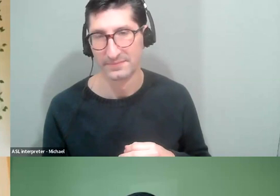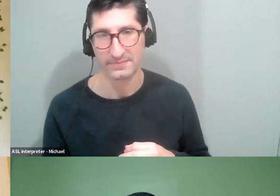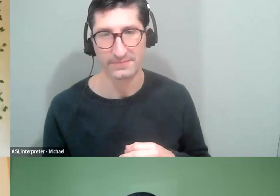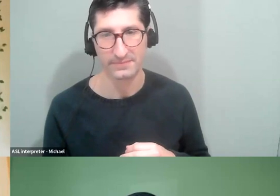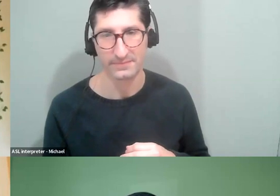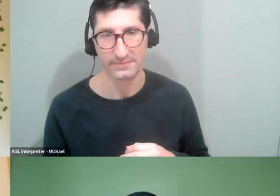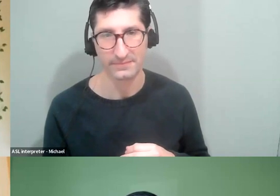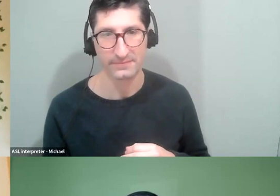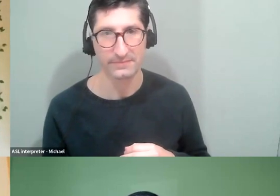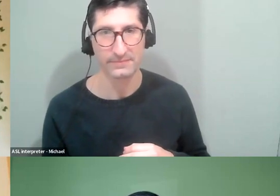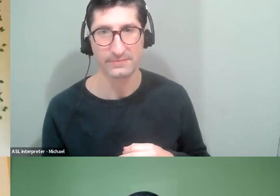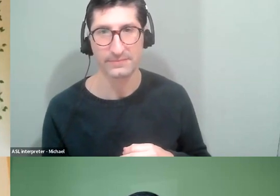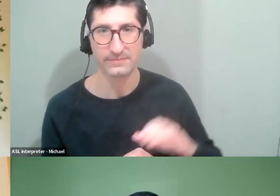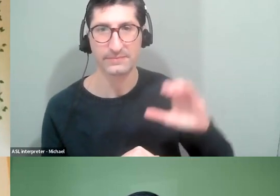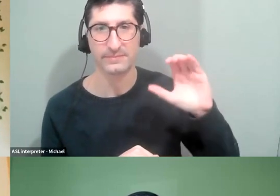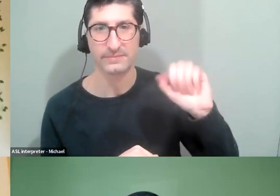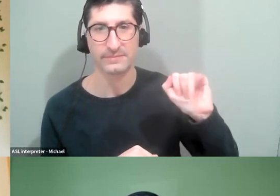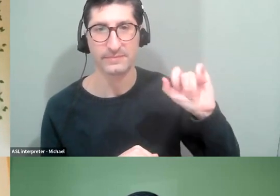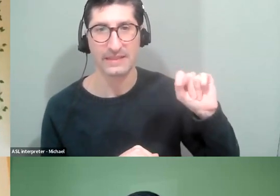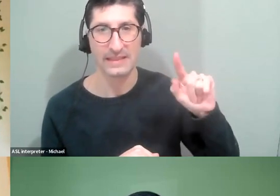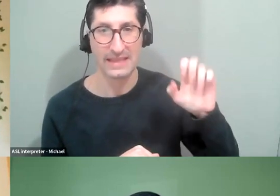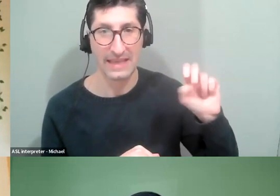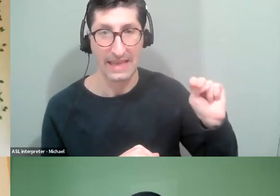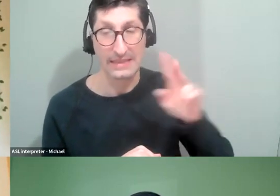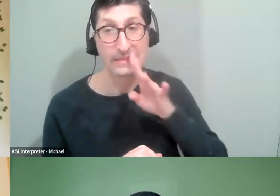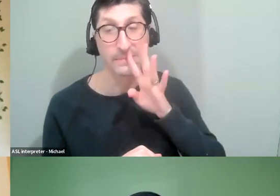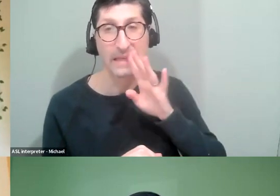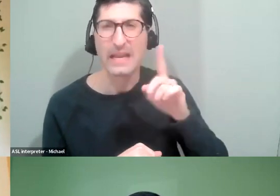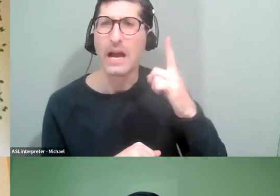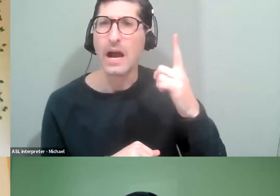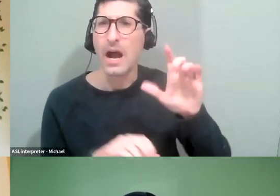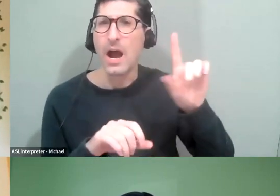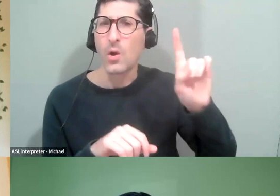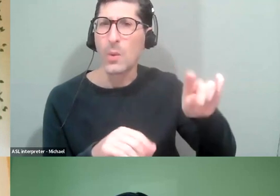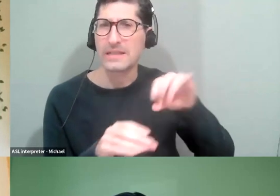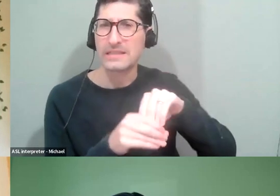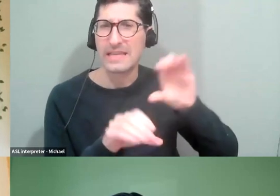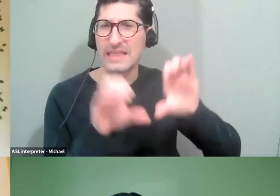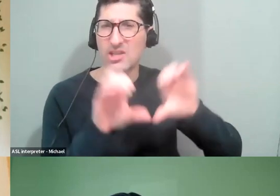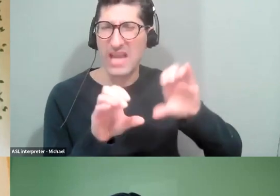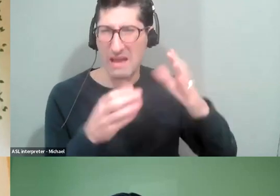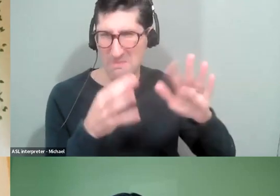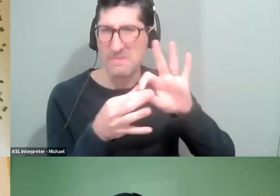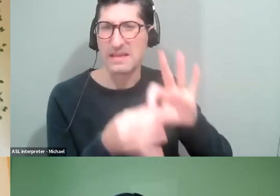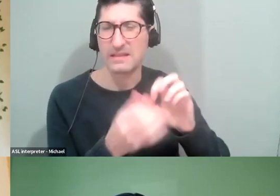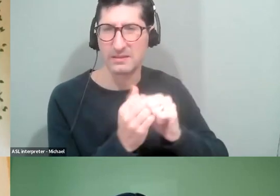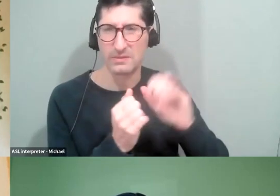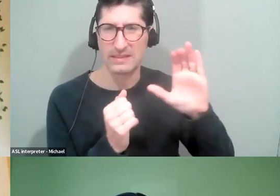This is Caitlin, we have a question in the chat that is probably applicable to the CIL network.